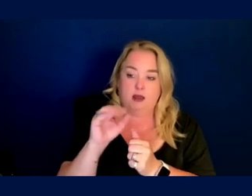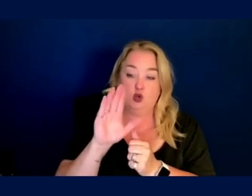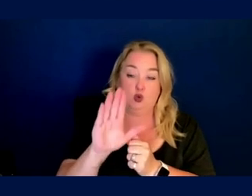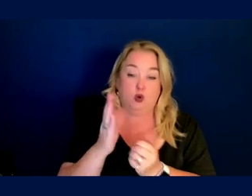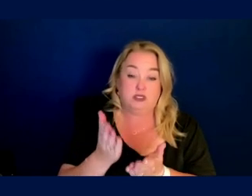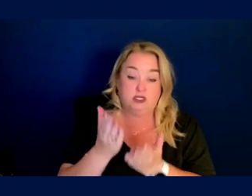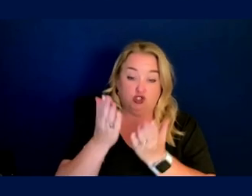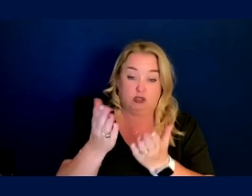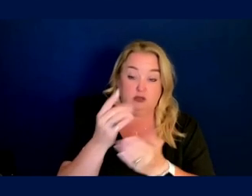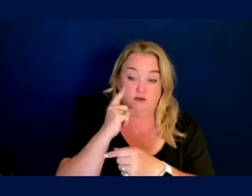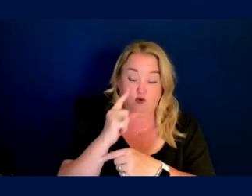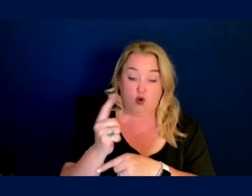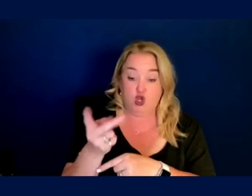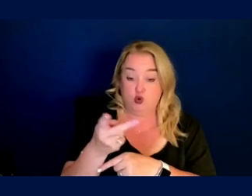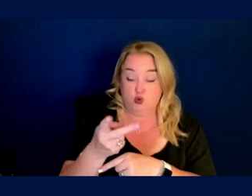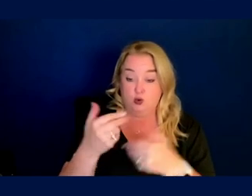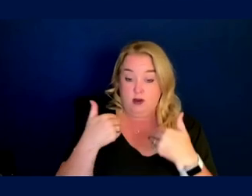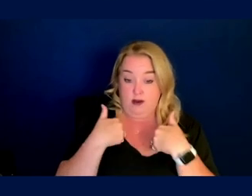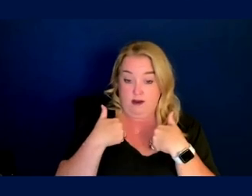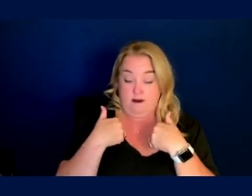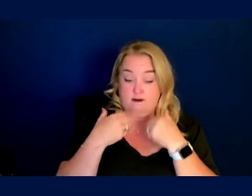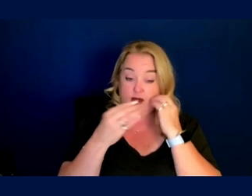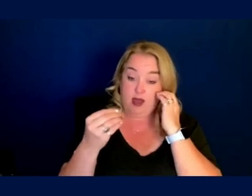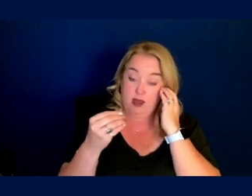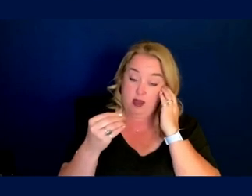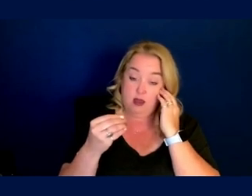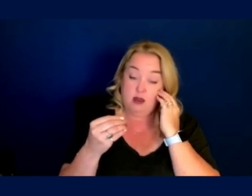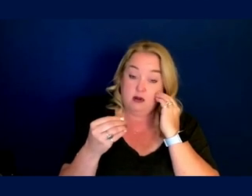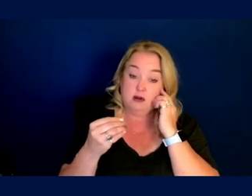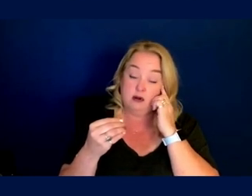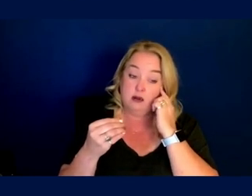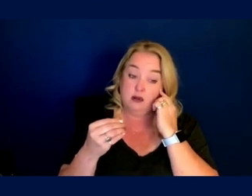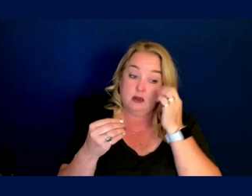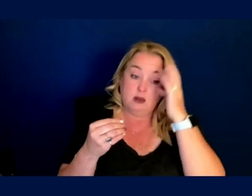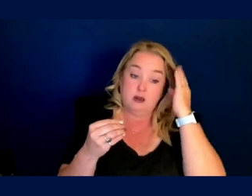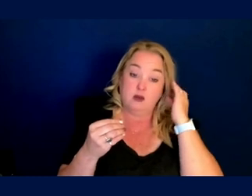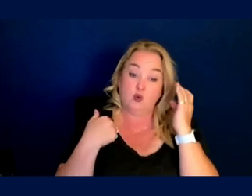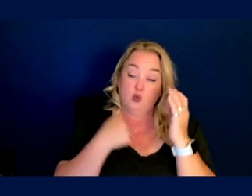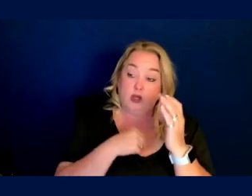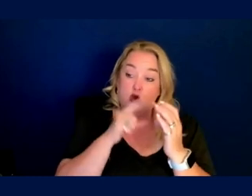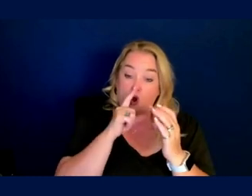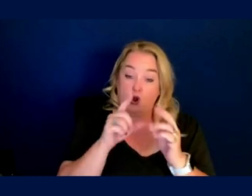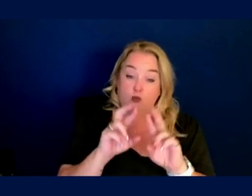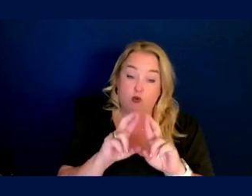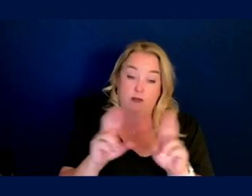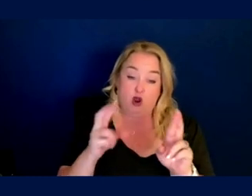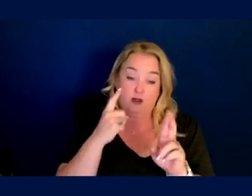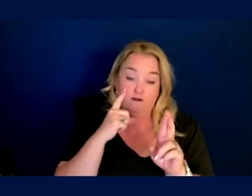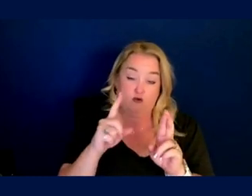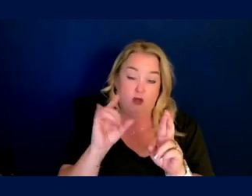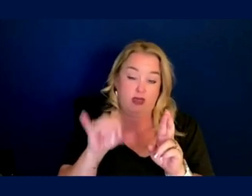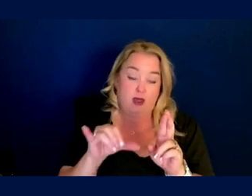that the both of you might have and Dr. Shellheimer as well, um, as we are preparing for these unknowns?